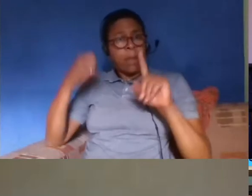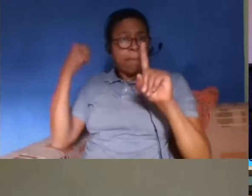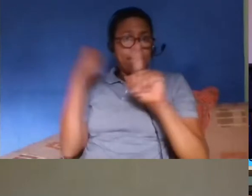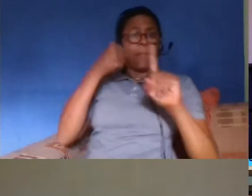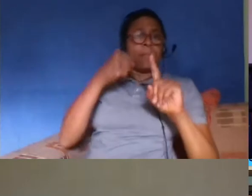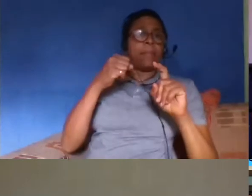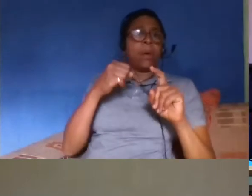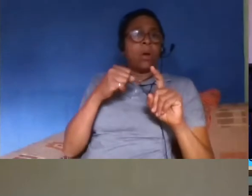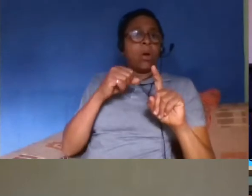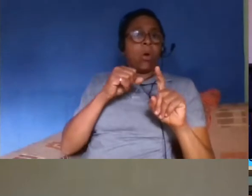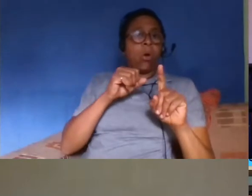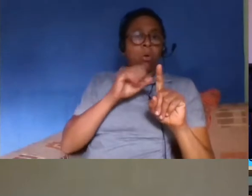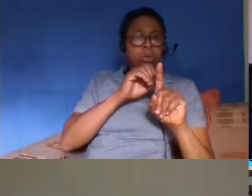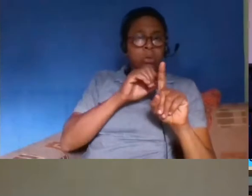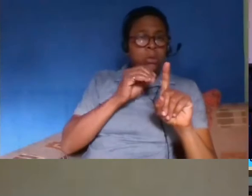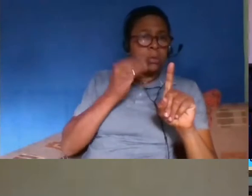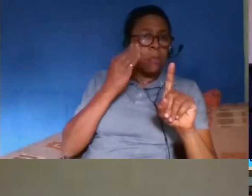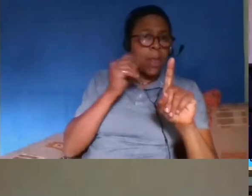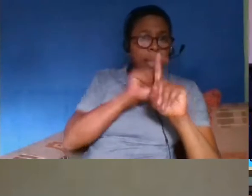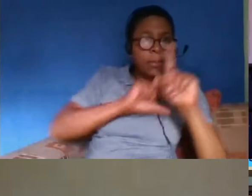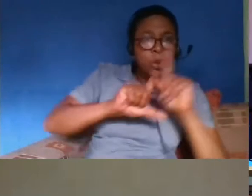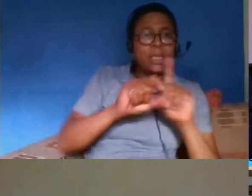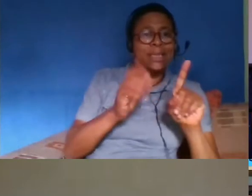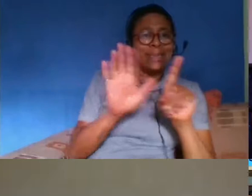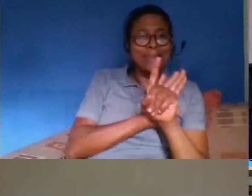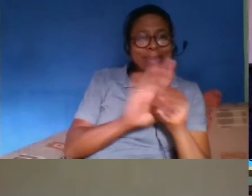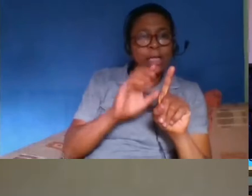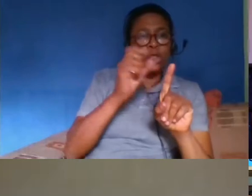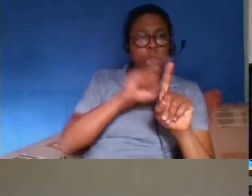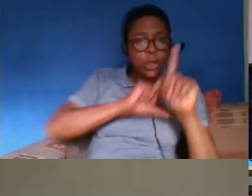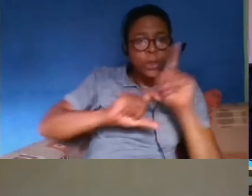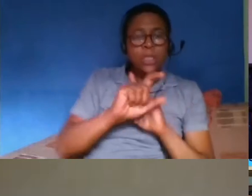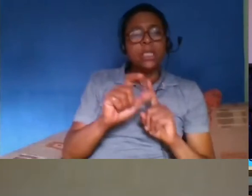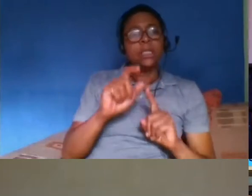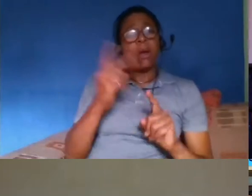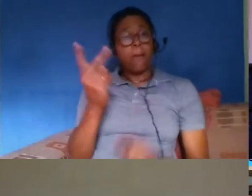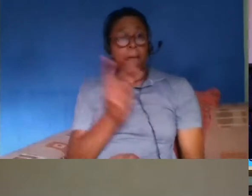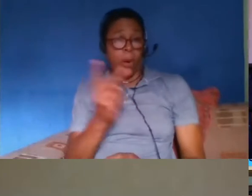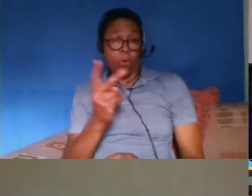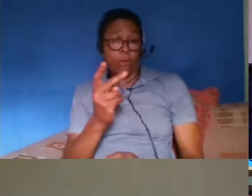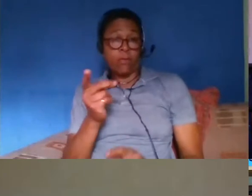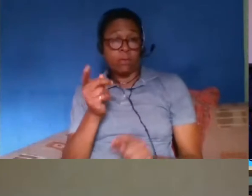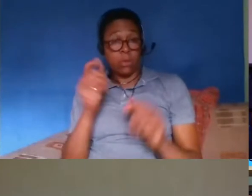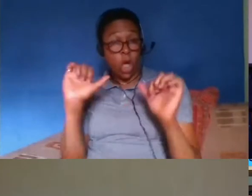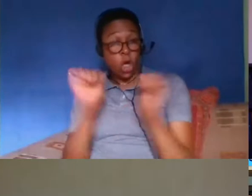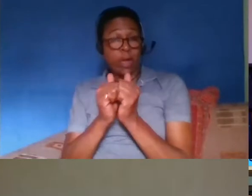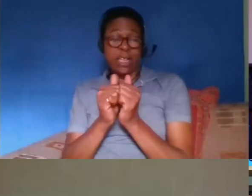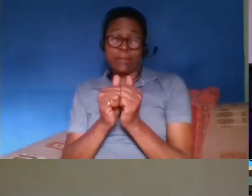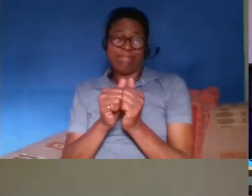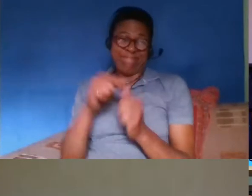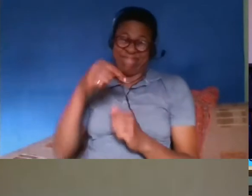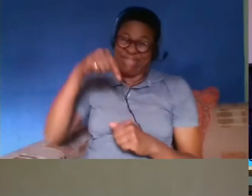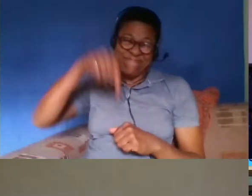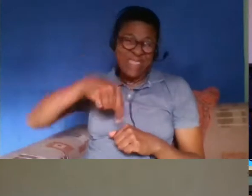migrants their families i think both of you have agreed that this was perhaps entirely predictable um given the